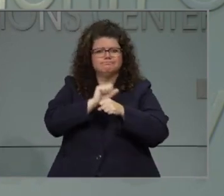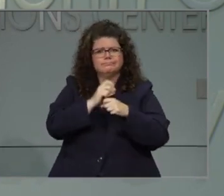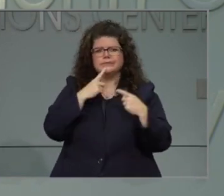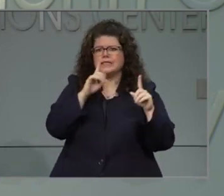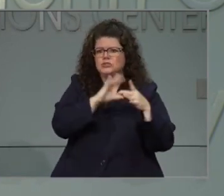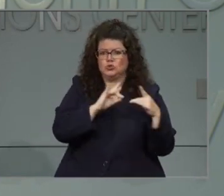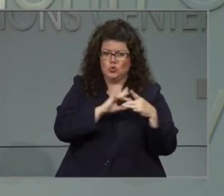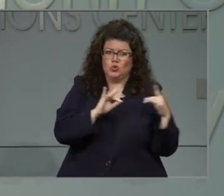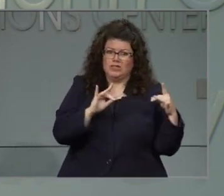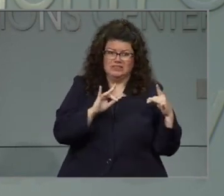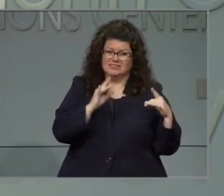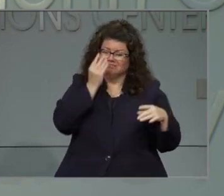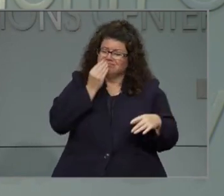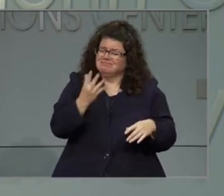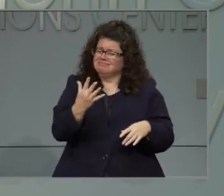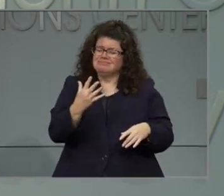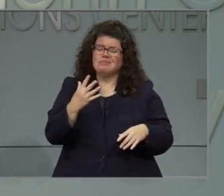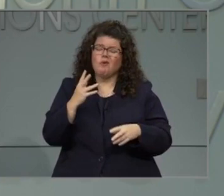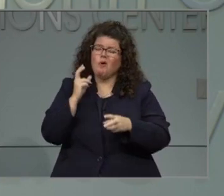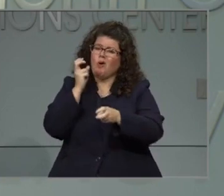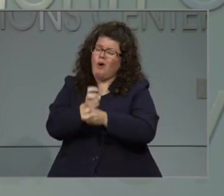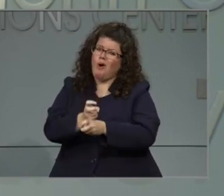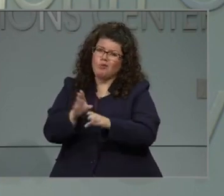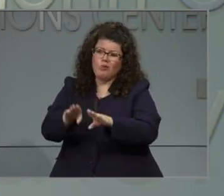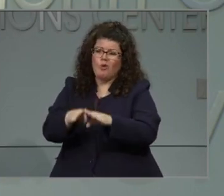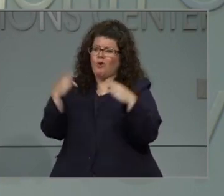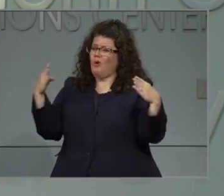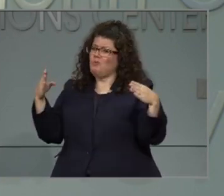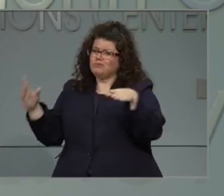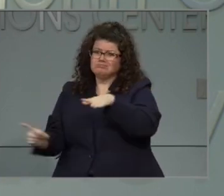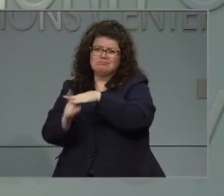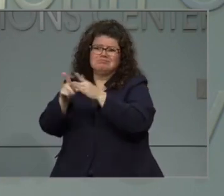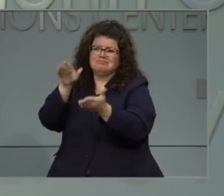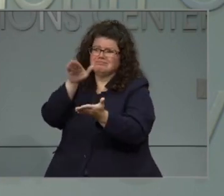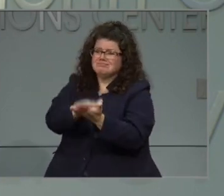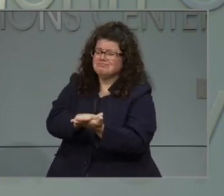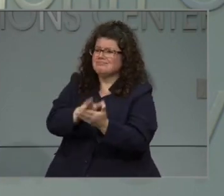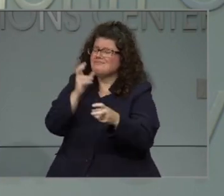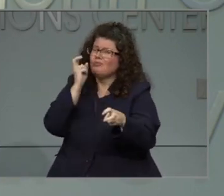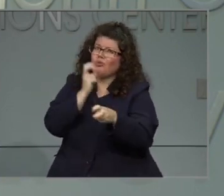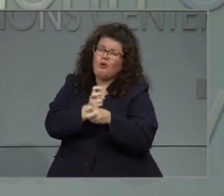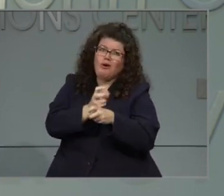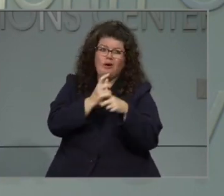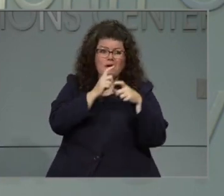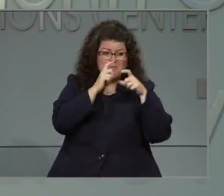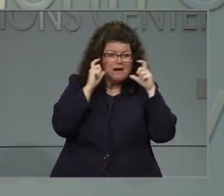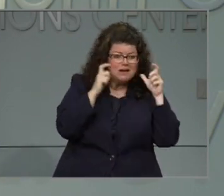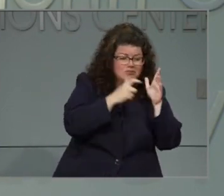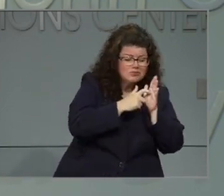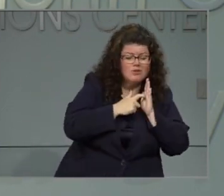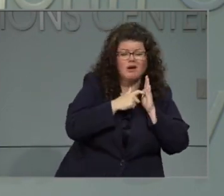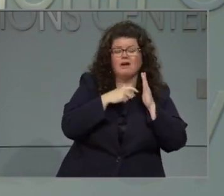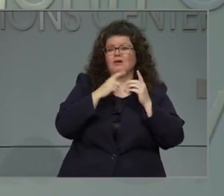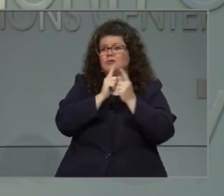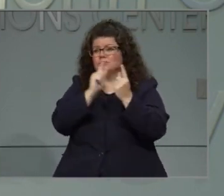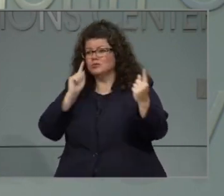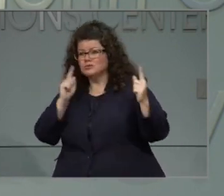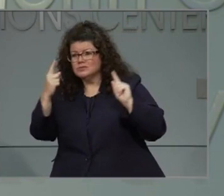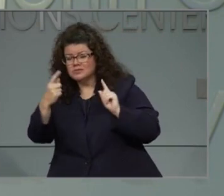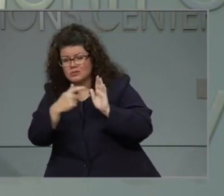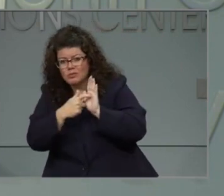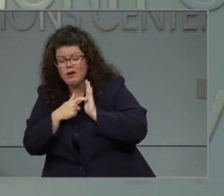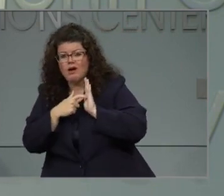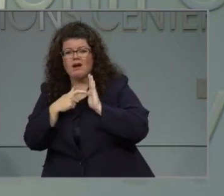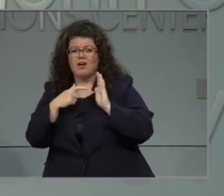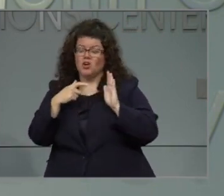hard. It's really hard to do what everybody's doing with the mask and the social distancing and still trying to teach, but our amazing